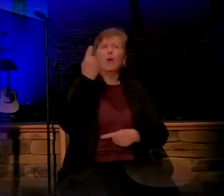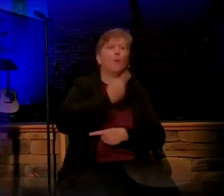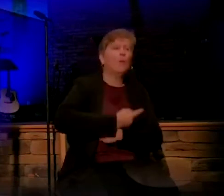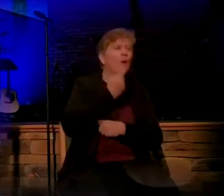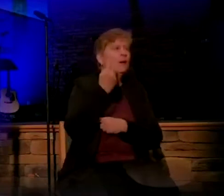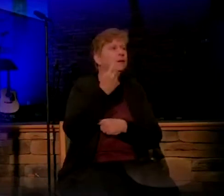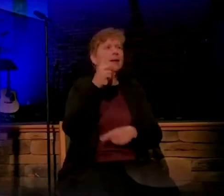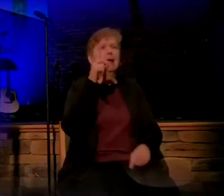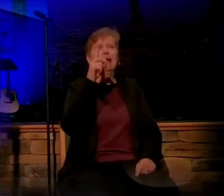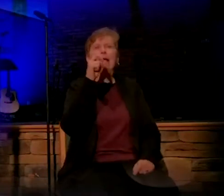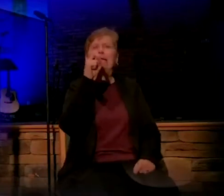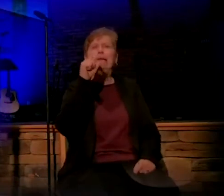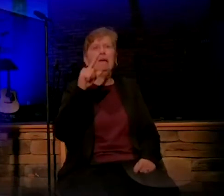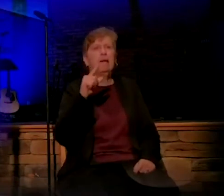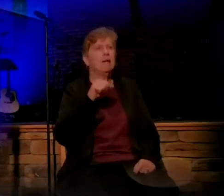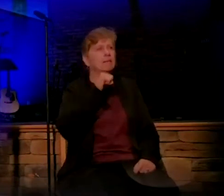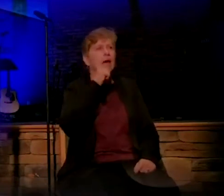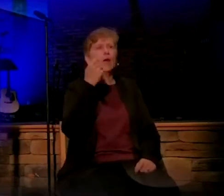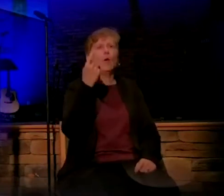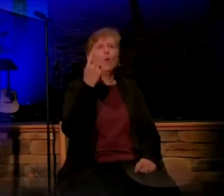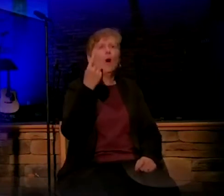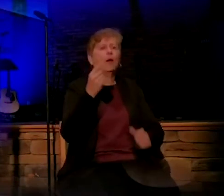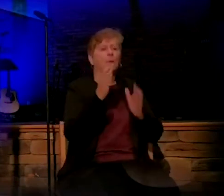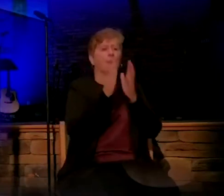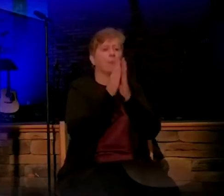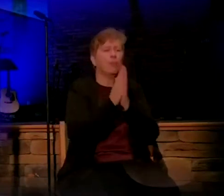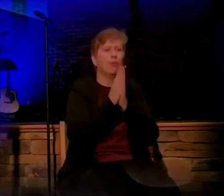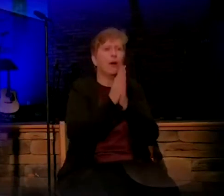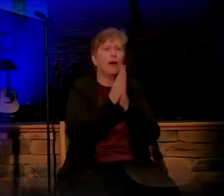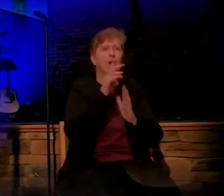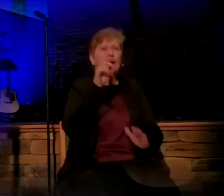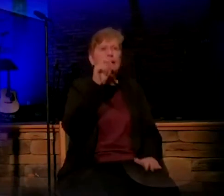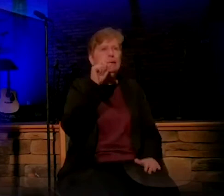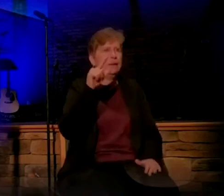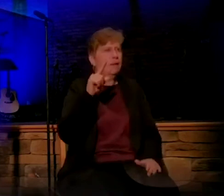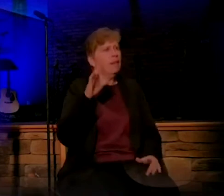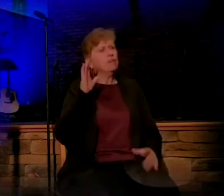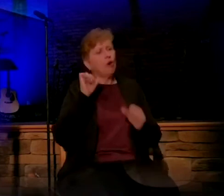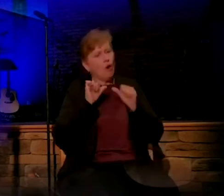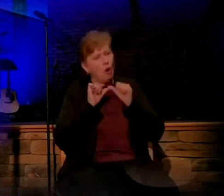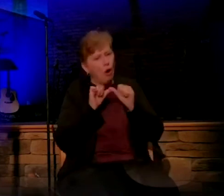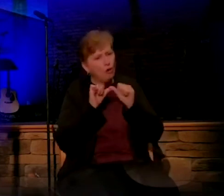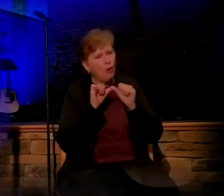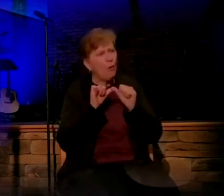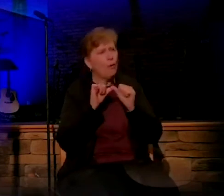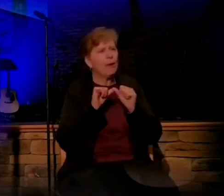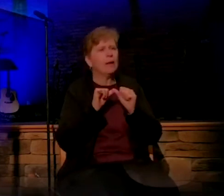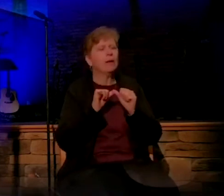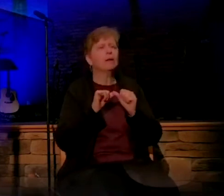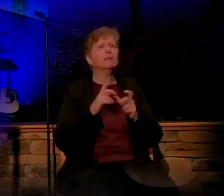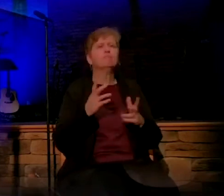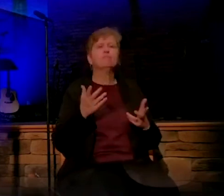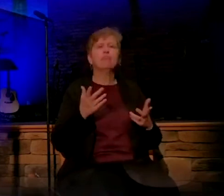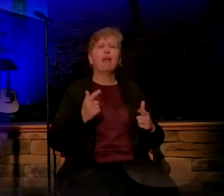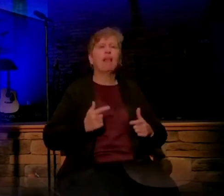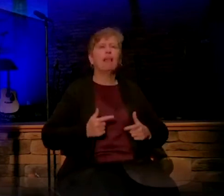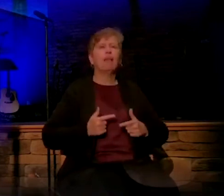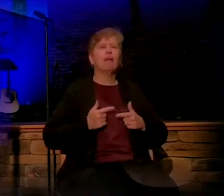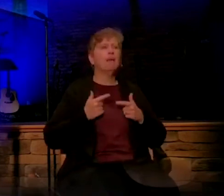It's not a one-prayer deal. It's ongoing. And then finally, live confidently,